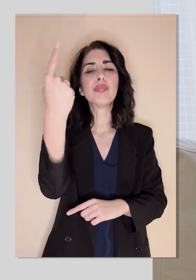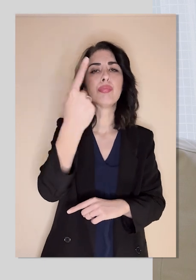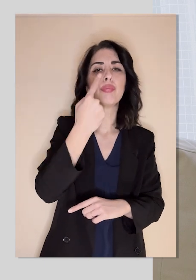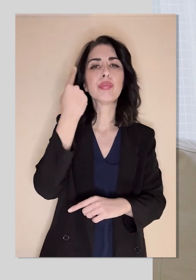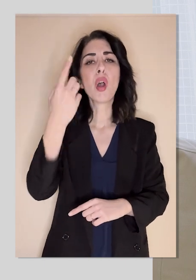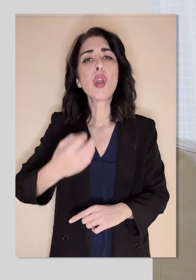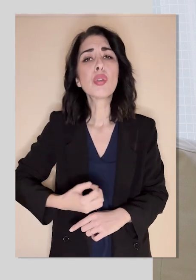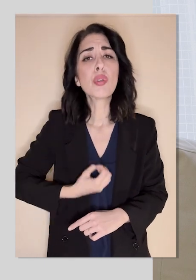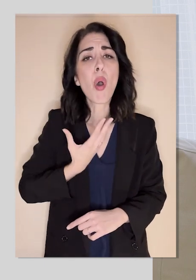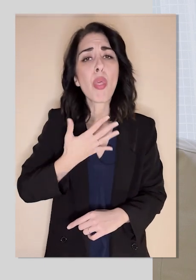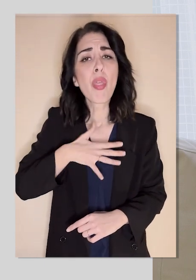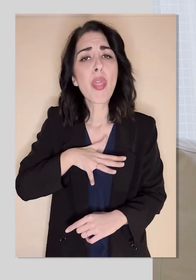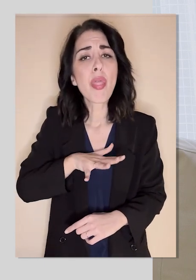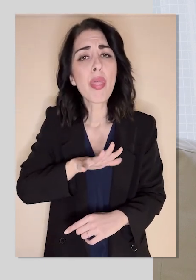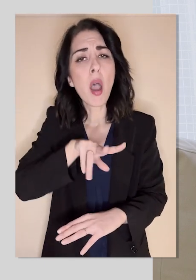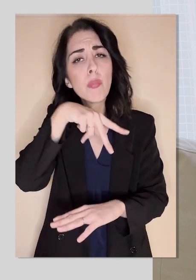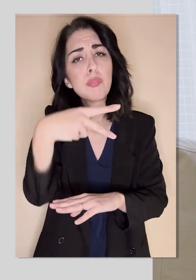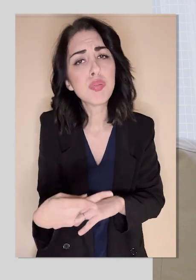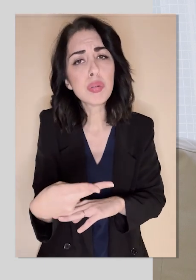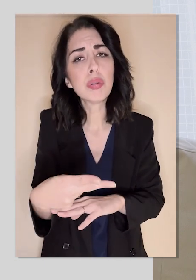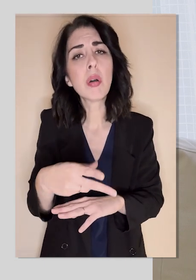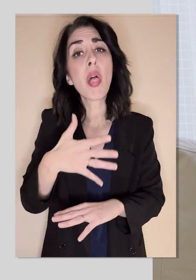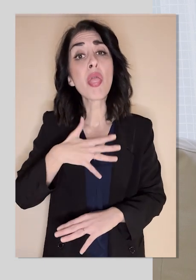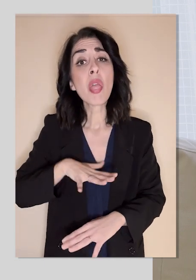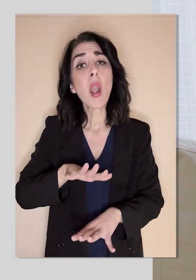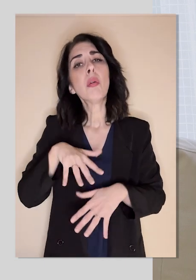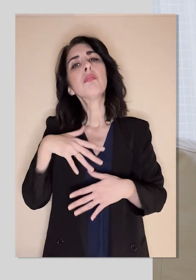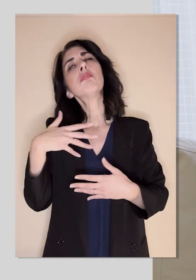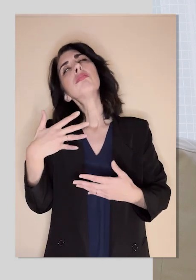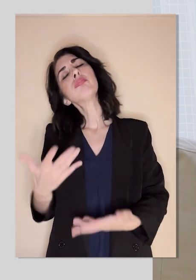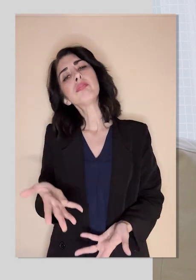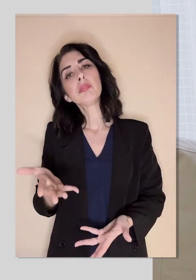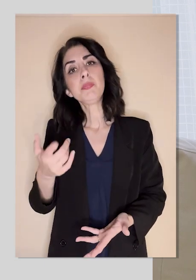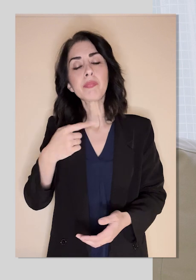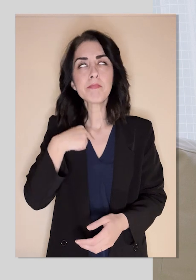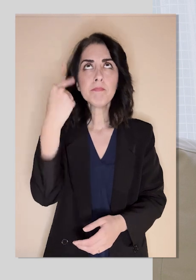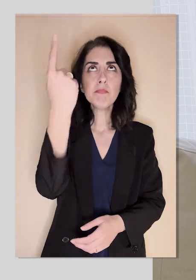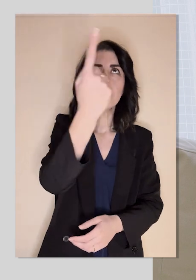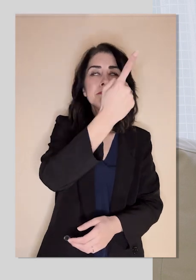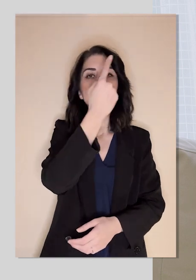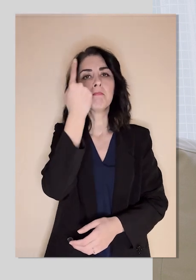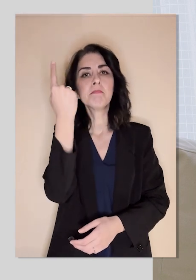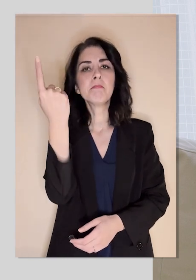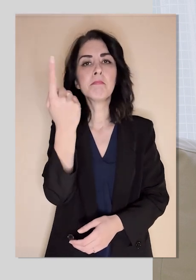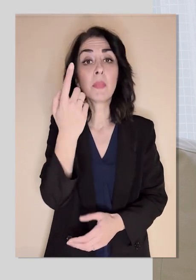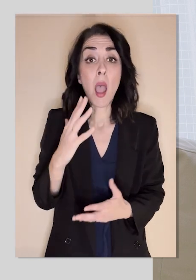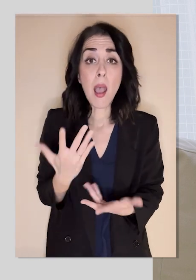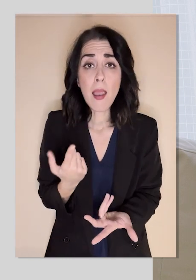out. The room is spinning around me, or I'm spinning in the room, and I don't have a headache.